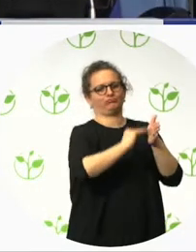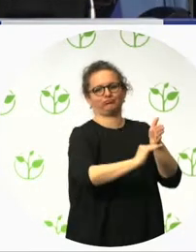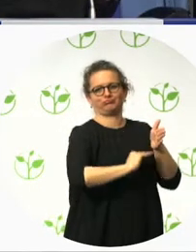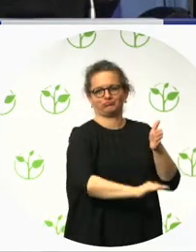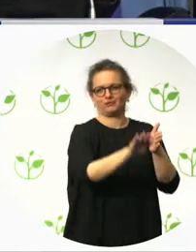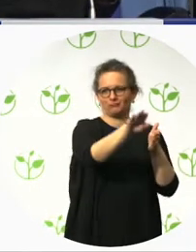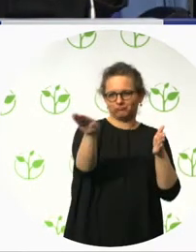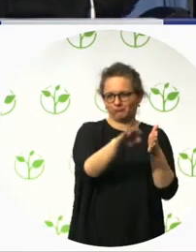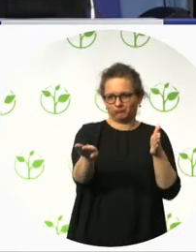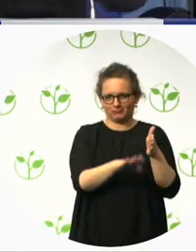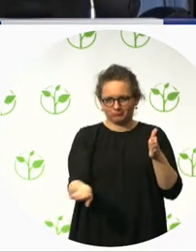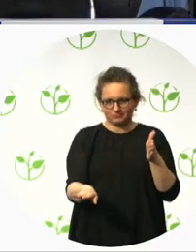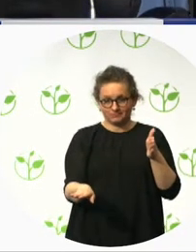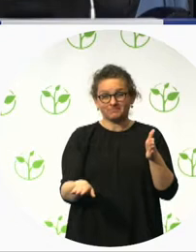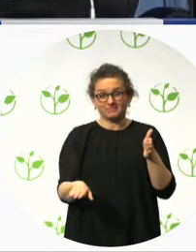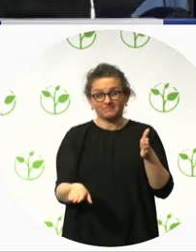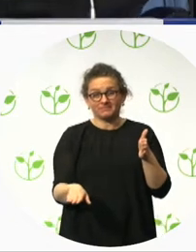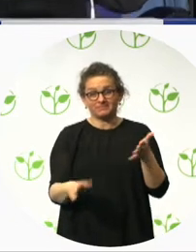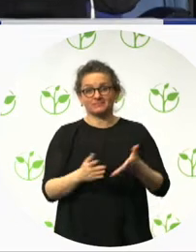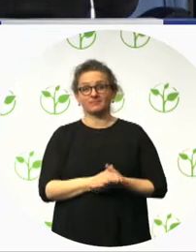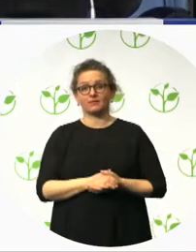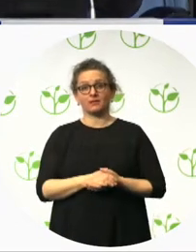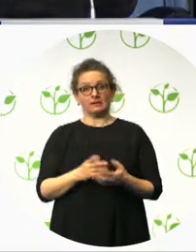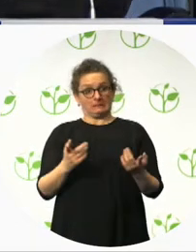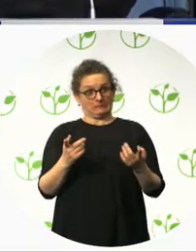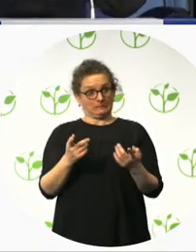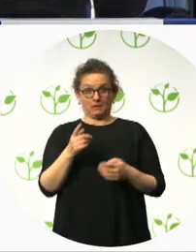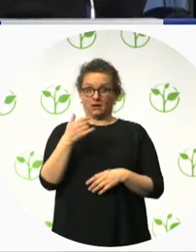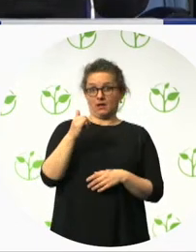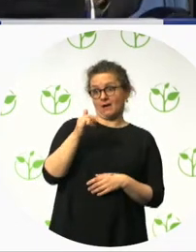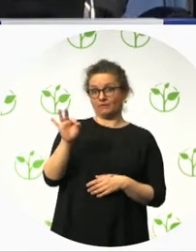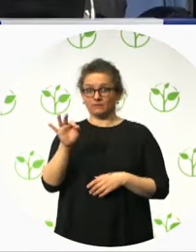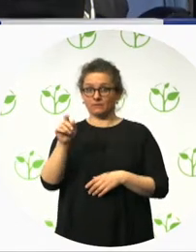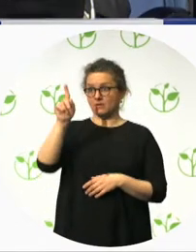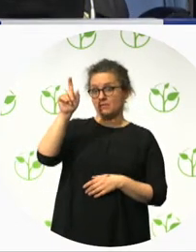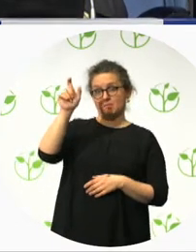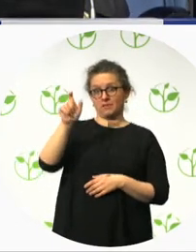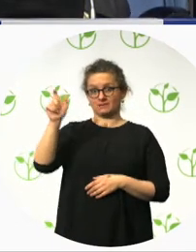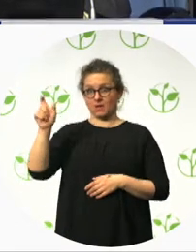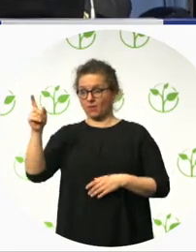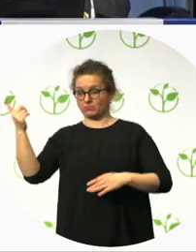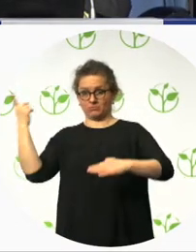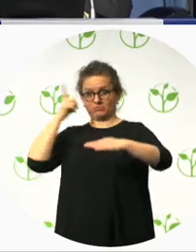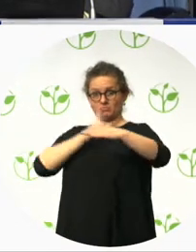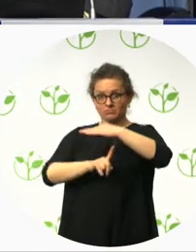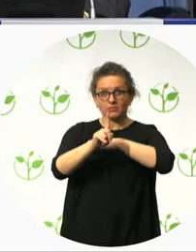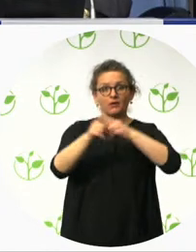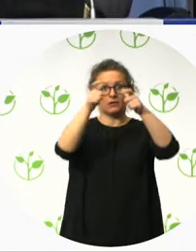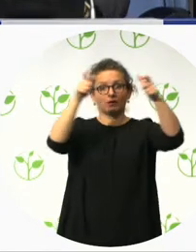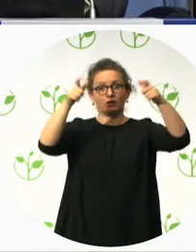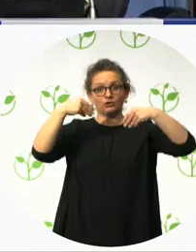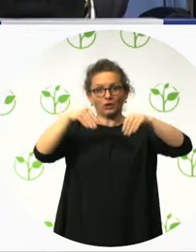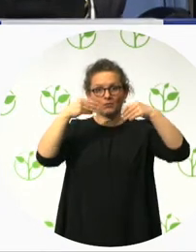persons with disabilities and making it possible that persons with disabilities work in that shop. So, the two goals I mentioned,